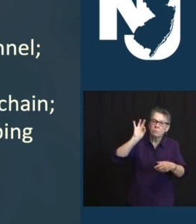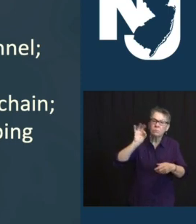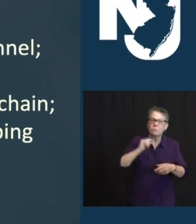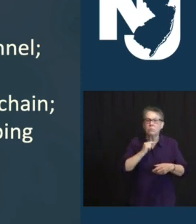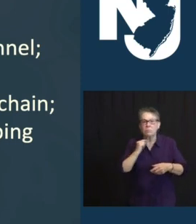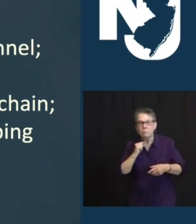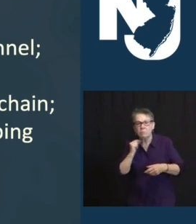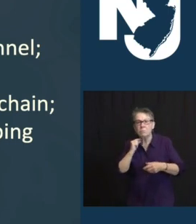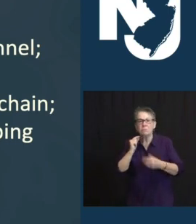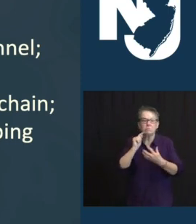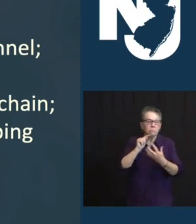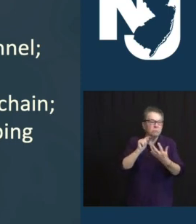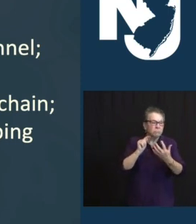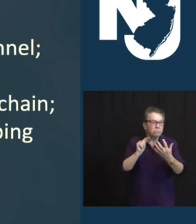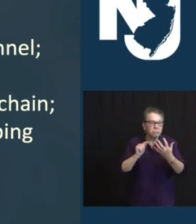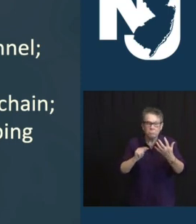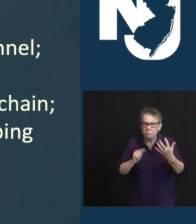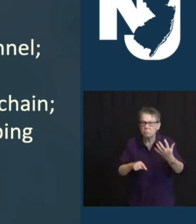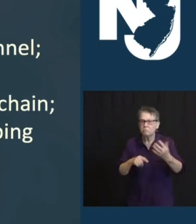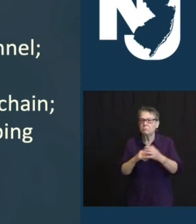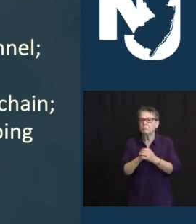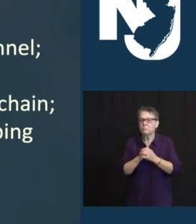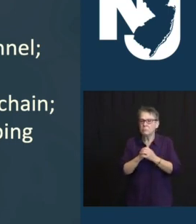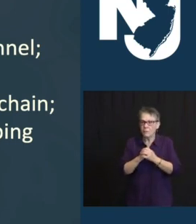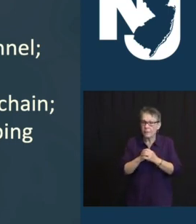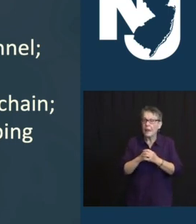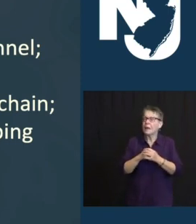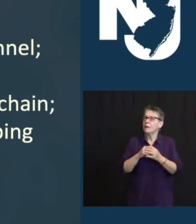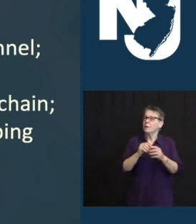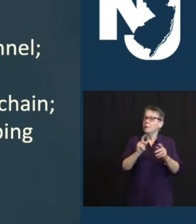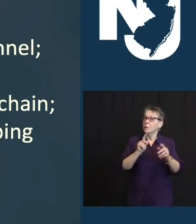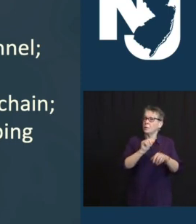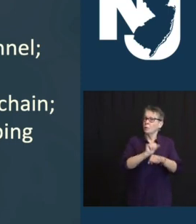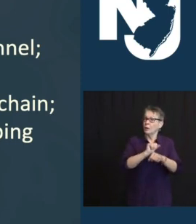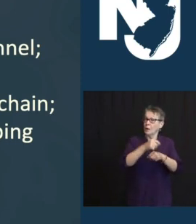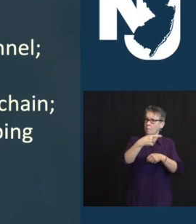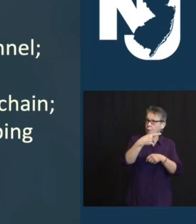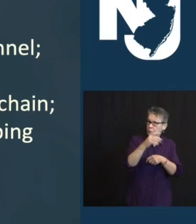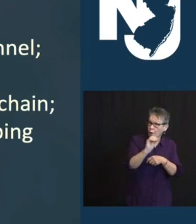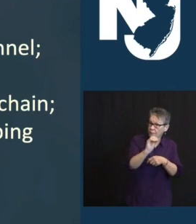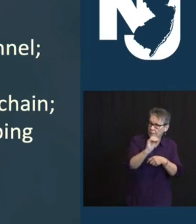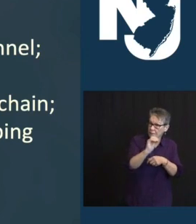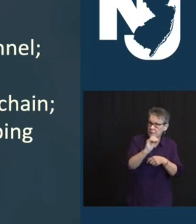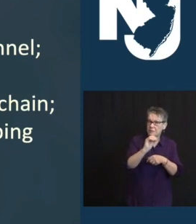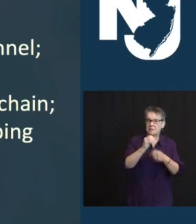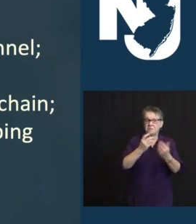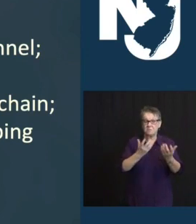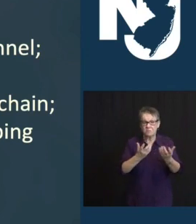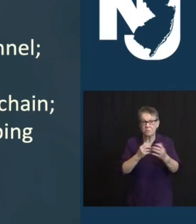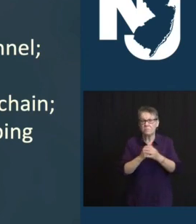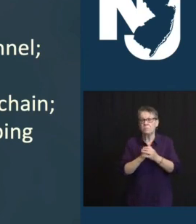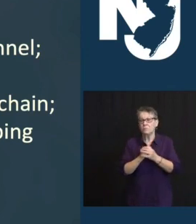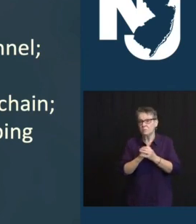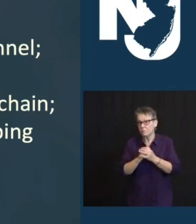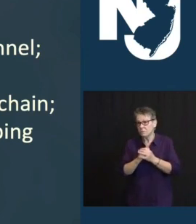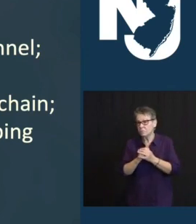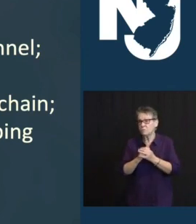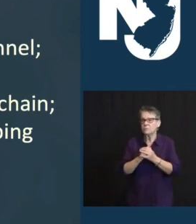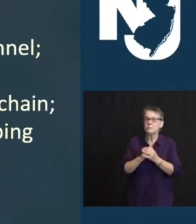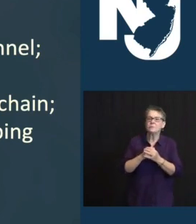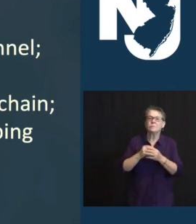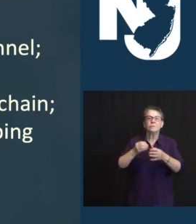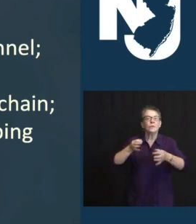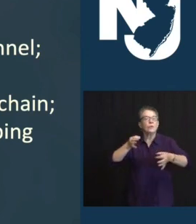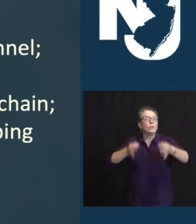SLIGHTLY LARGER. BUT REMEMBER, WHEN YOU'RE TRYING TO CALCULATE NUMBERS, PLEASE REMEMBER THAT THERE ARE THOUSANDS OF